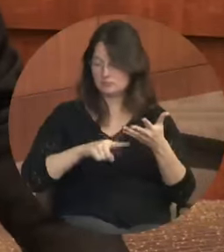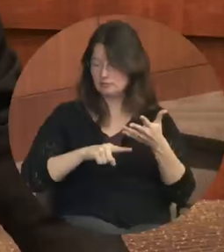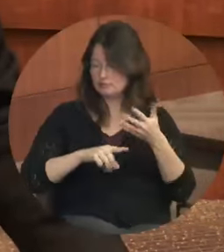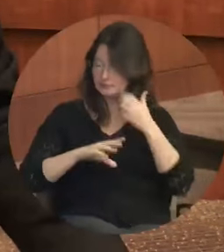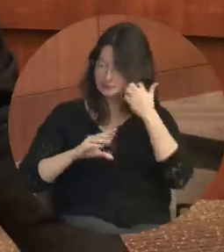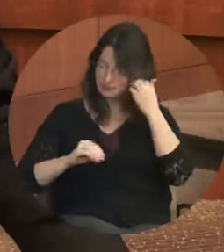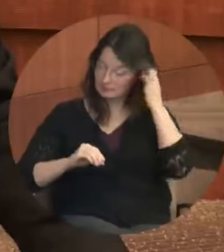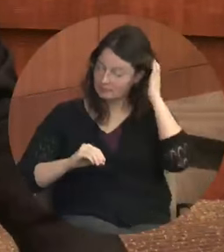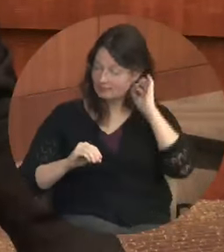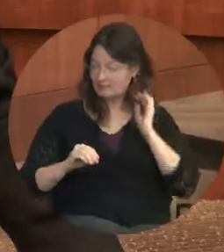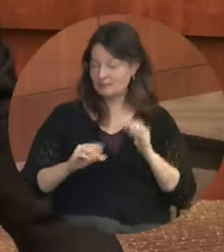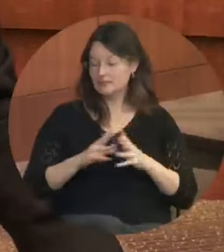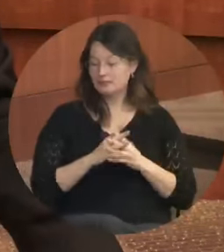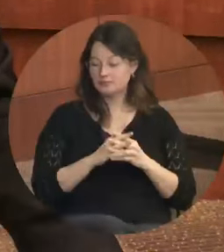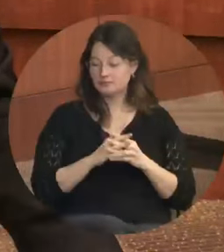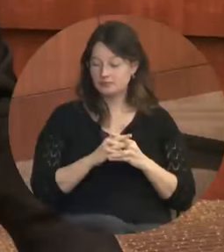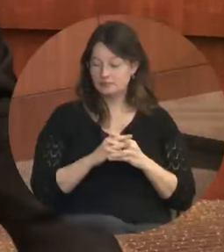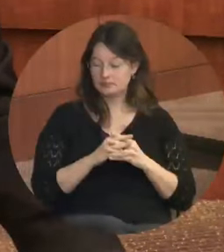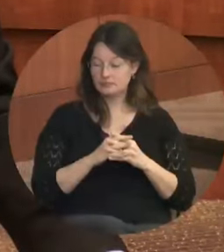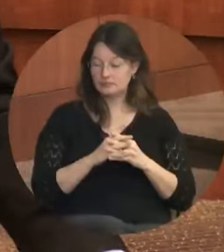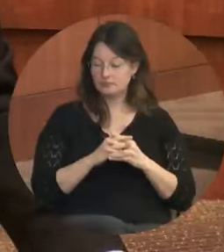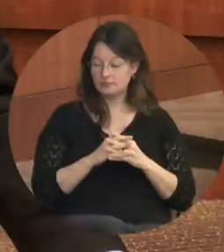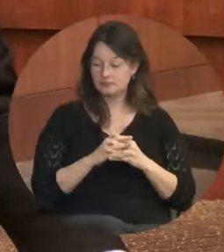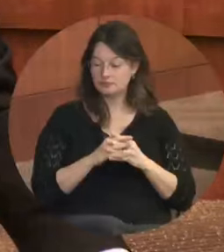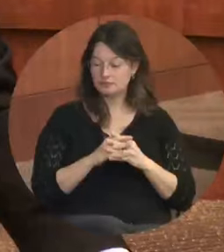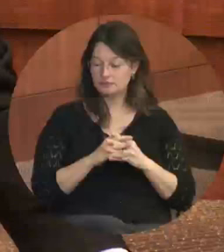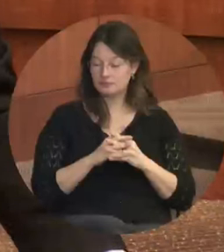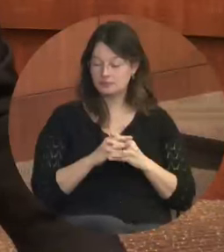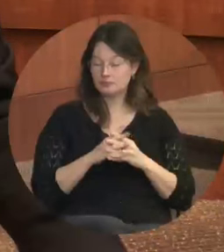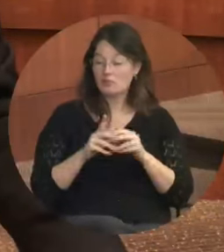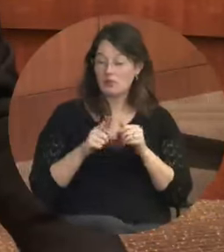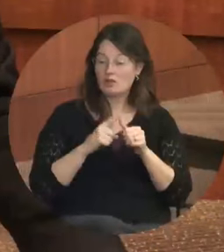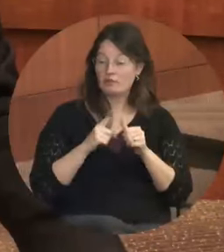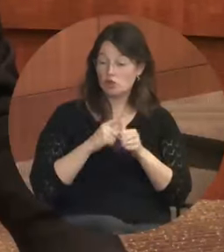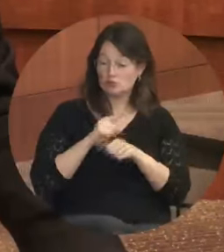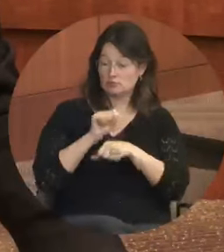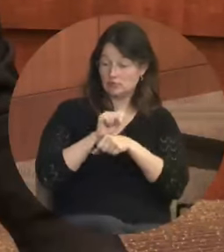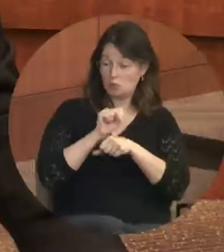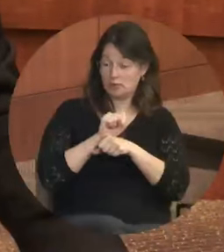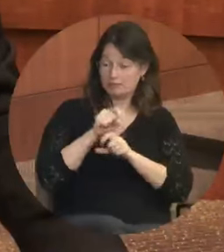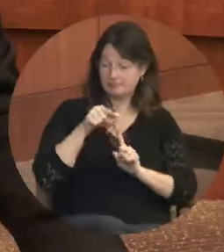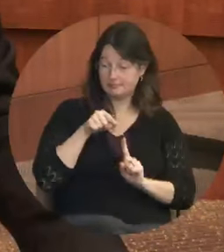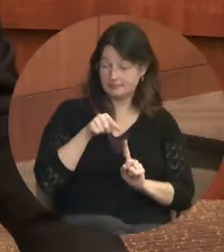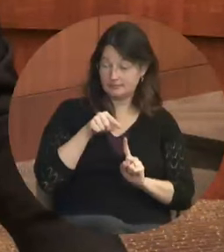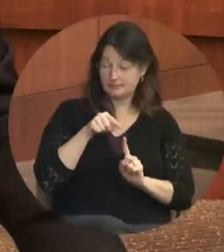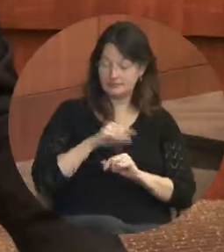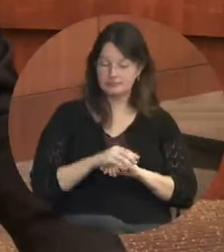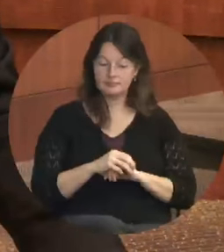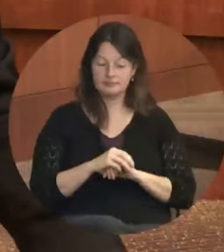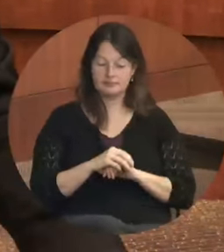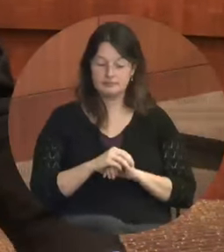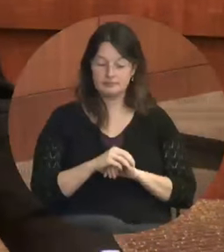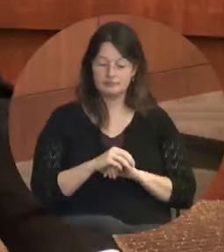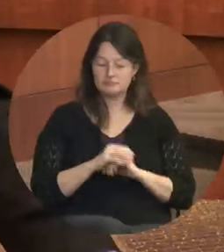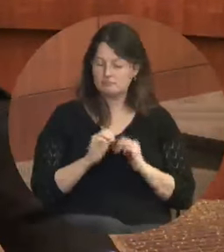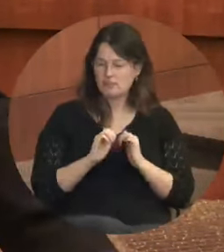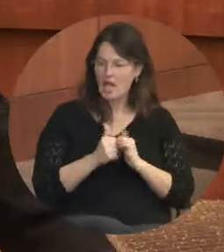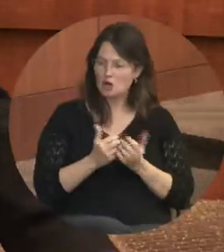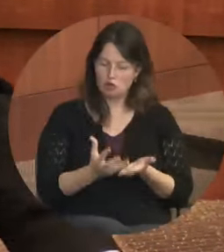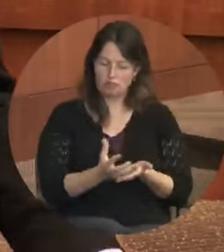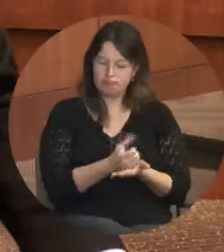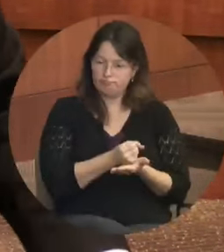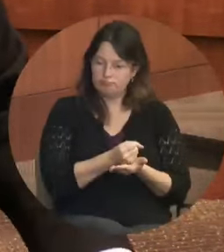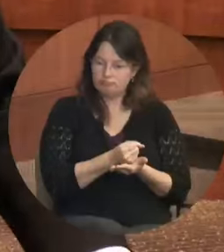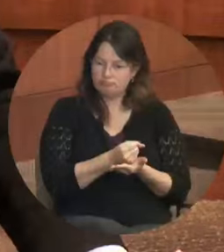centers around the economy. It all starts with a job and a living wage. I know of no